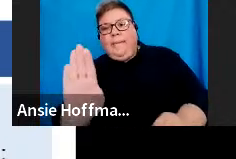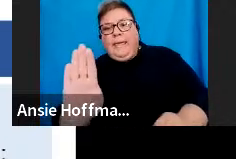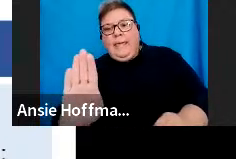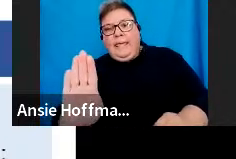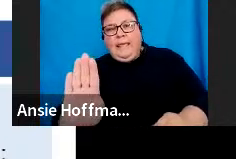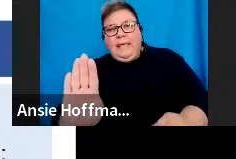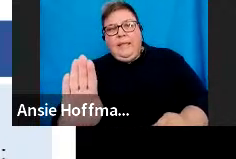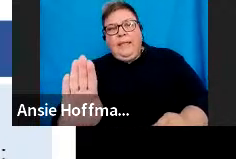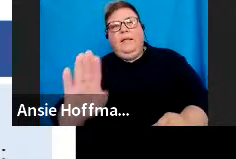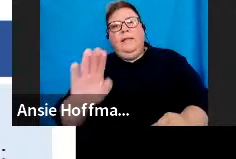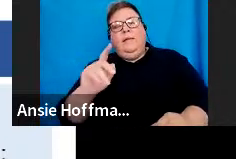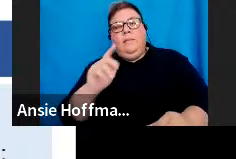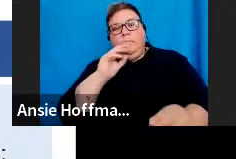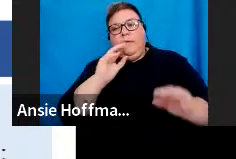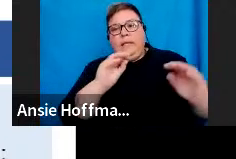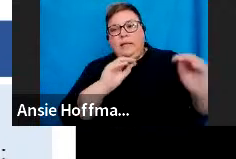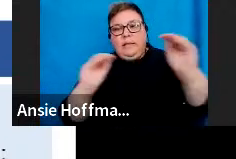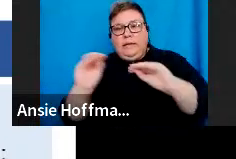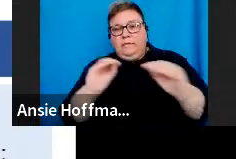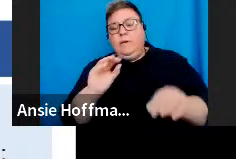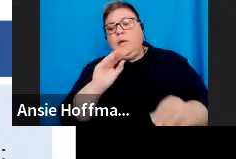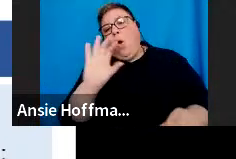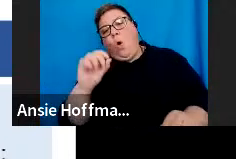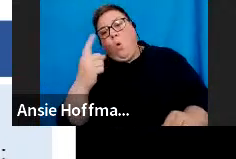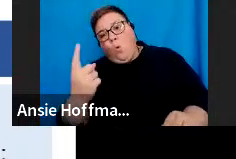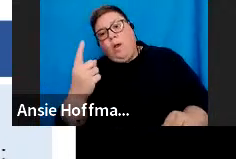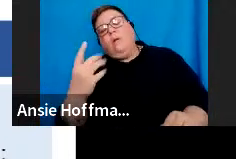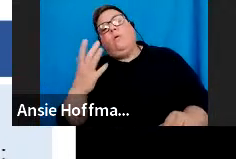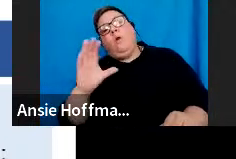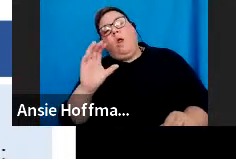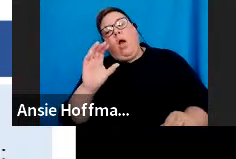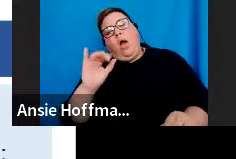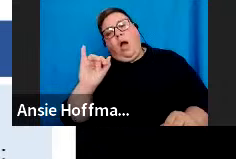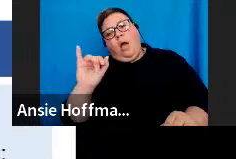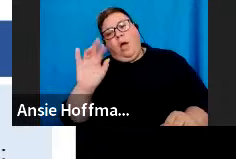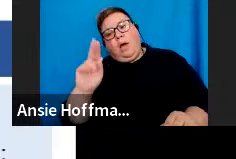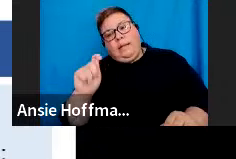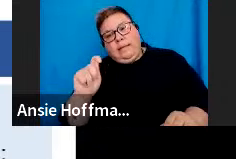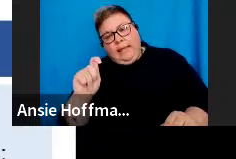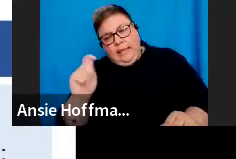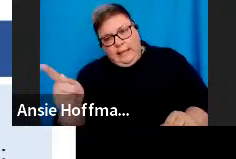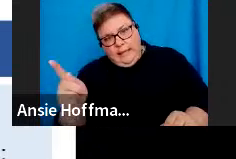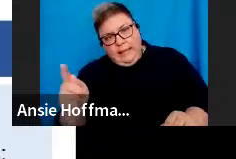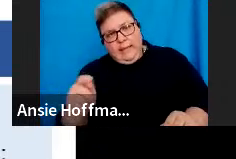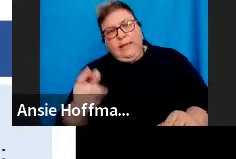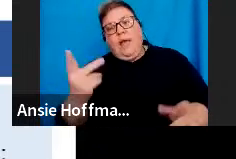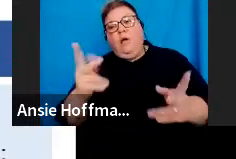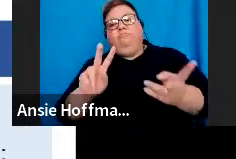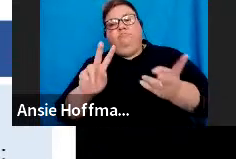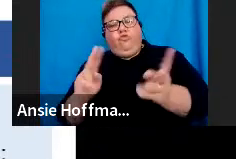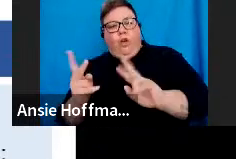transfer, which is O1, and the ROT, which is O2, recognition of transfer.